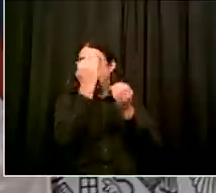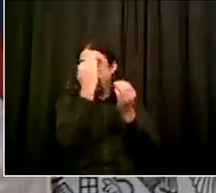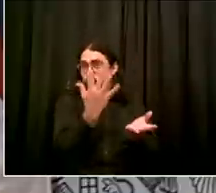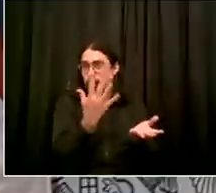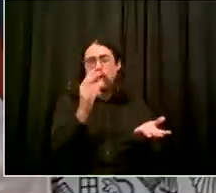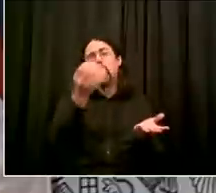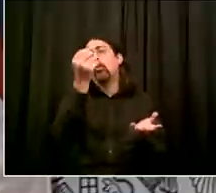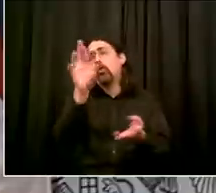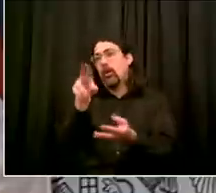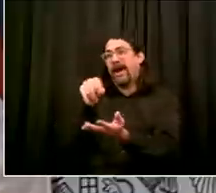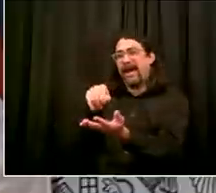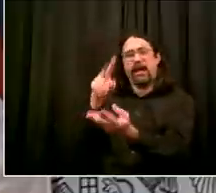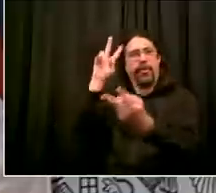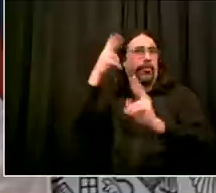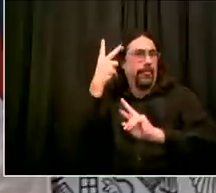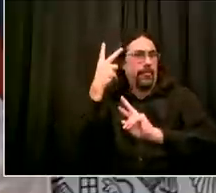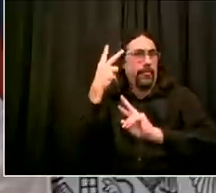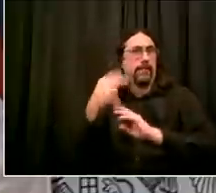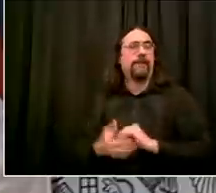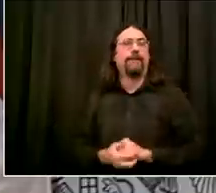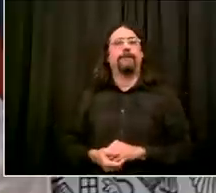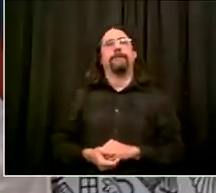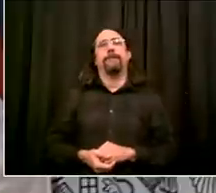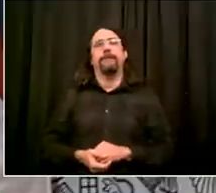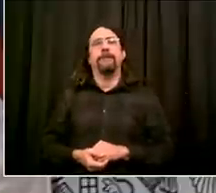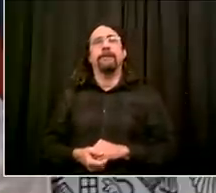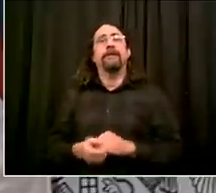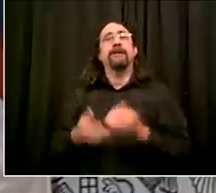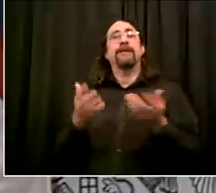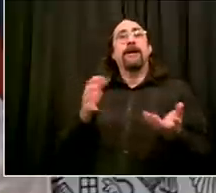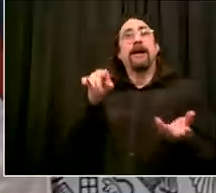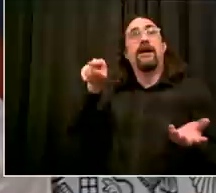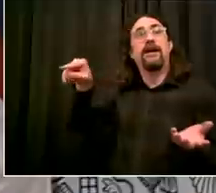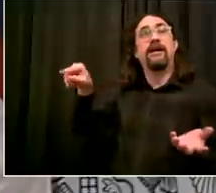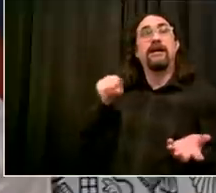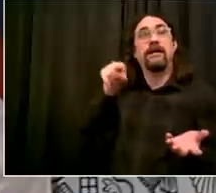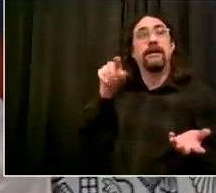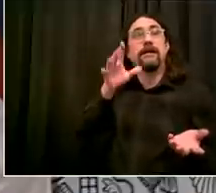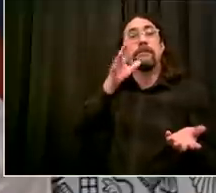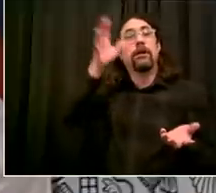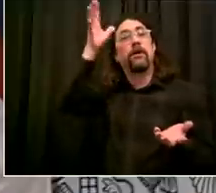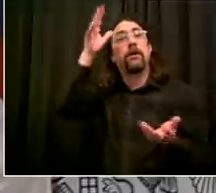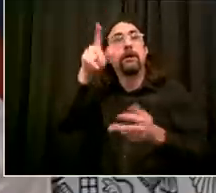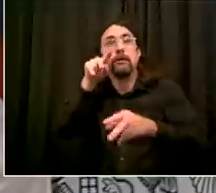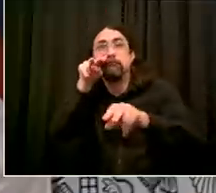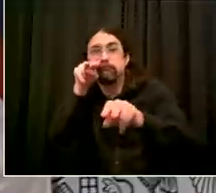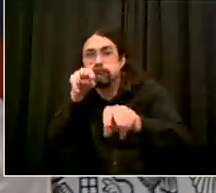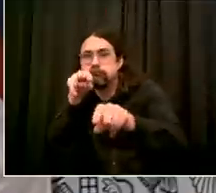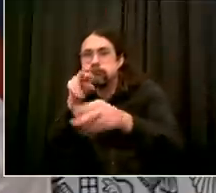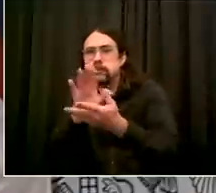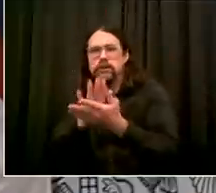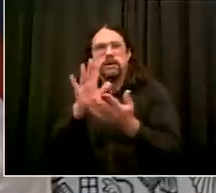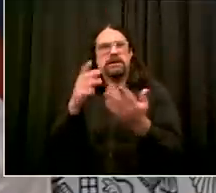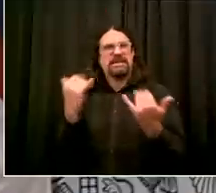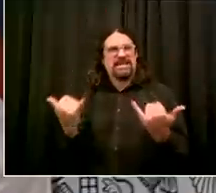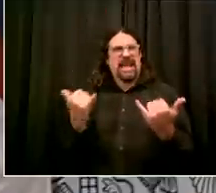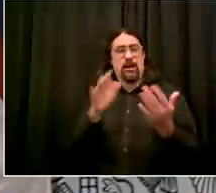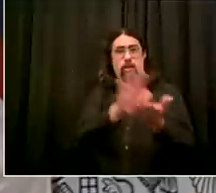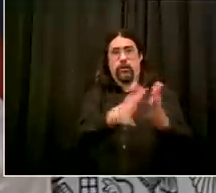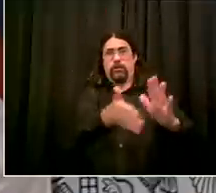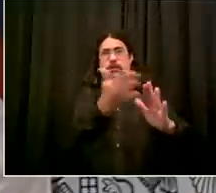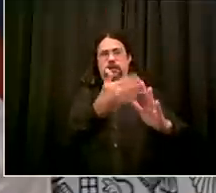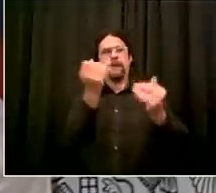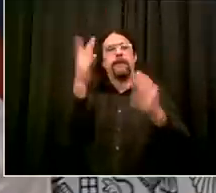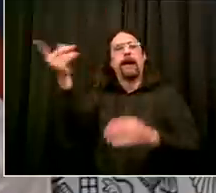what goes on and then they're going to make their bigger decisions remember in just a matter of weeks parents have the opportunity to opt back in